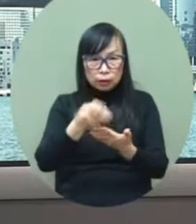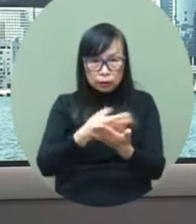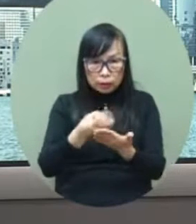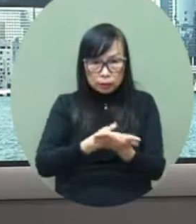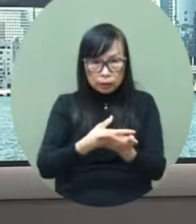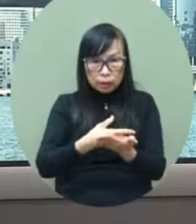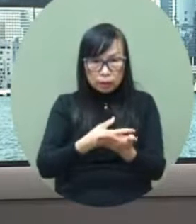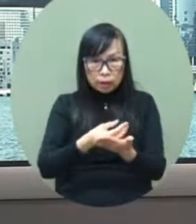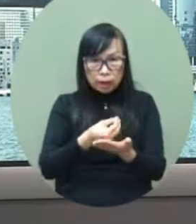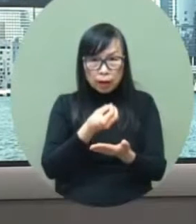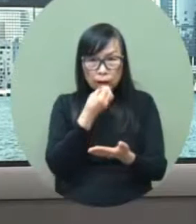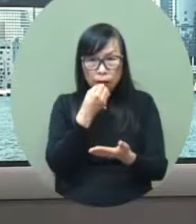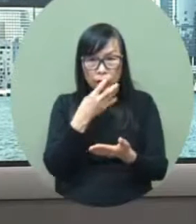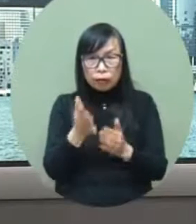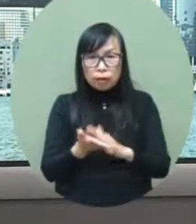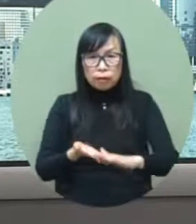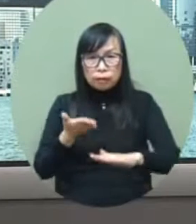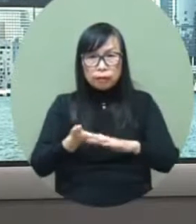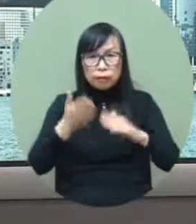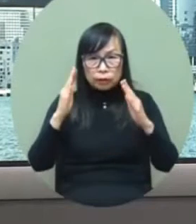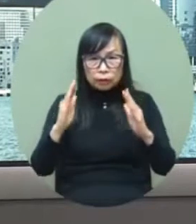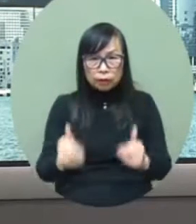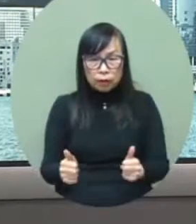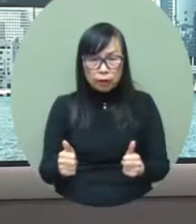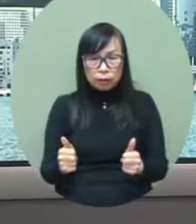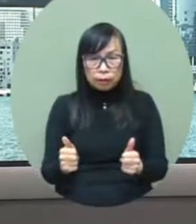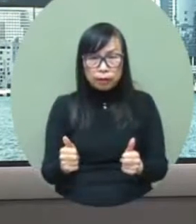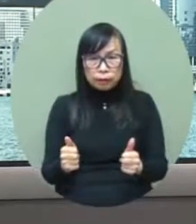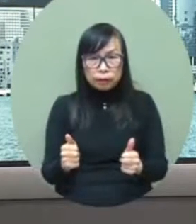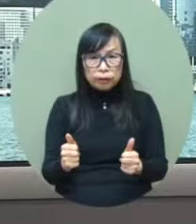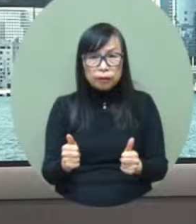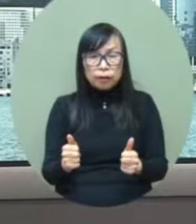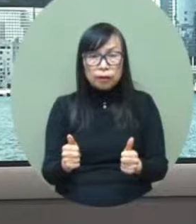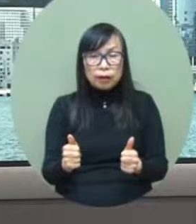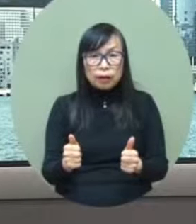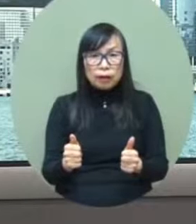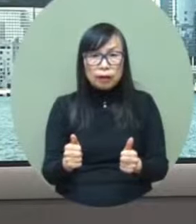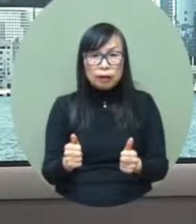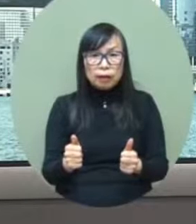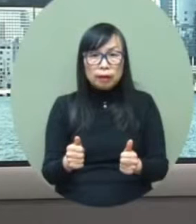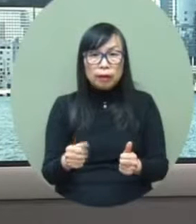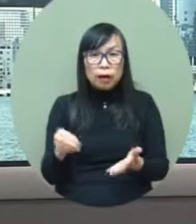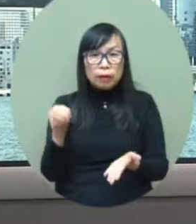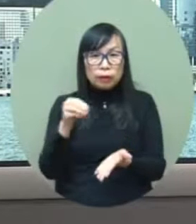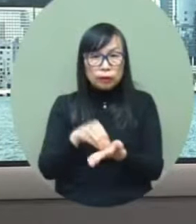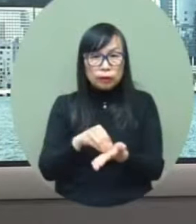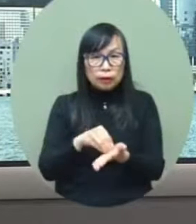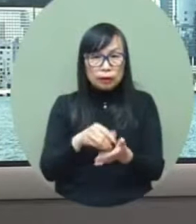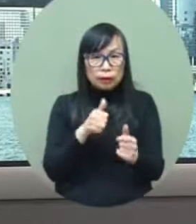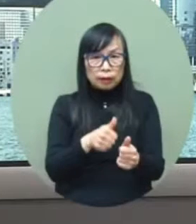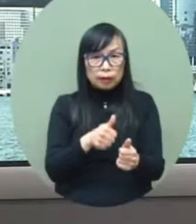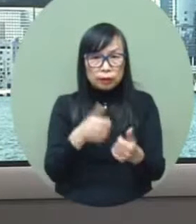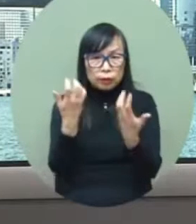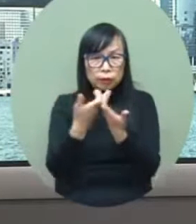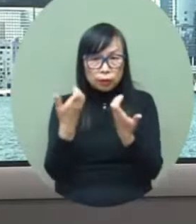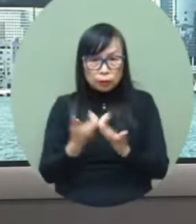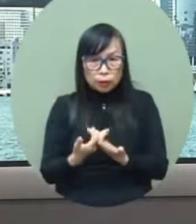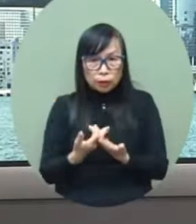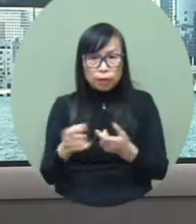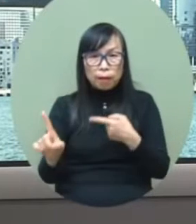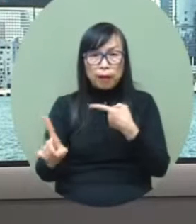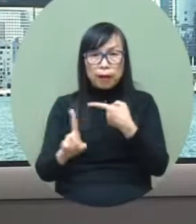decisions uh according to data and risks i have explained earlier in my